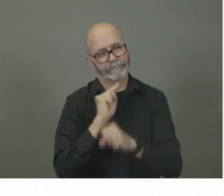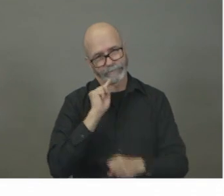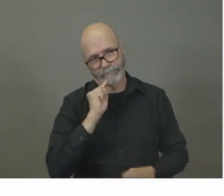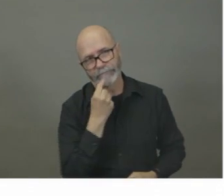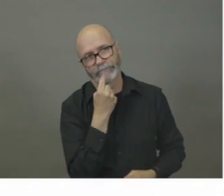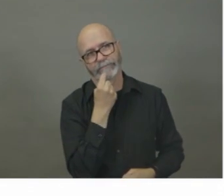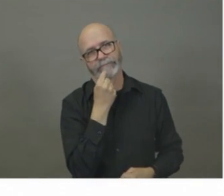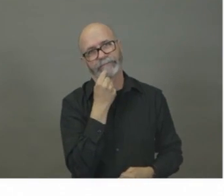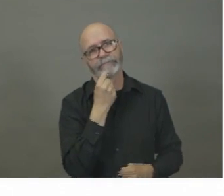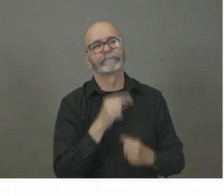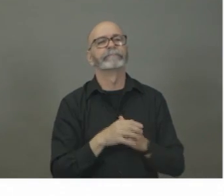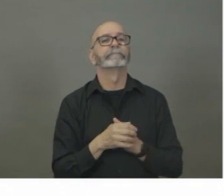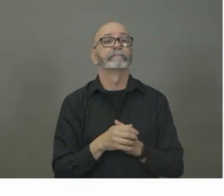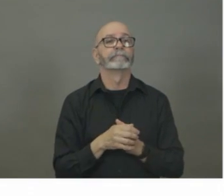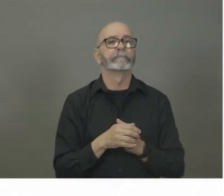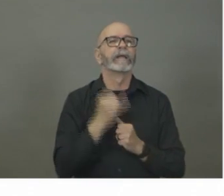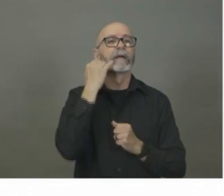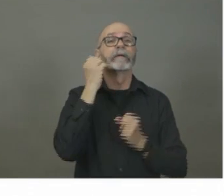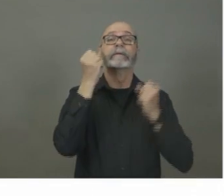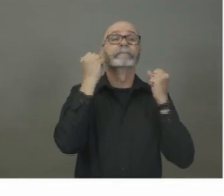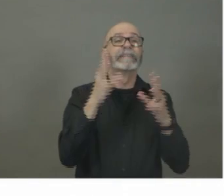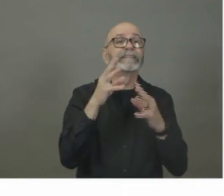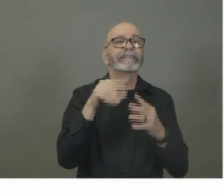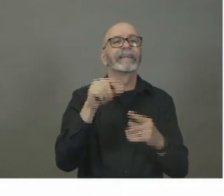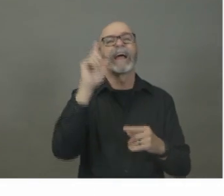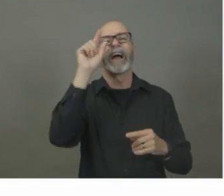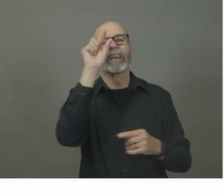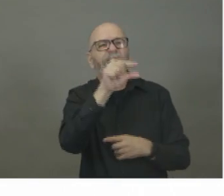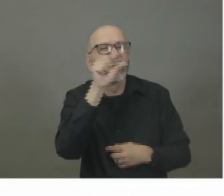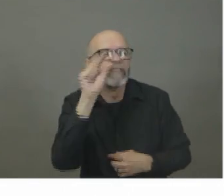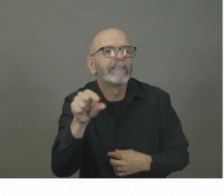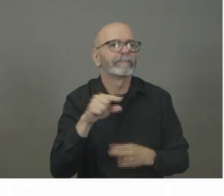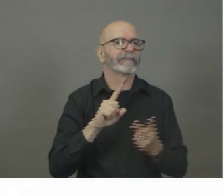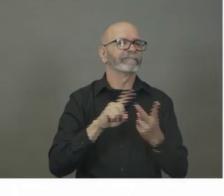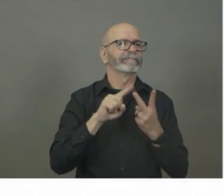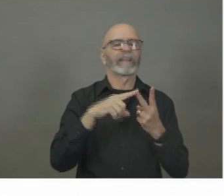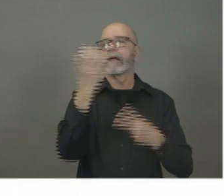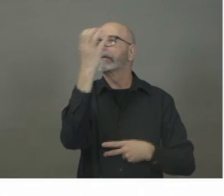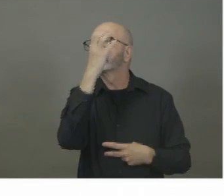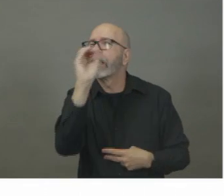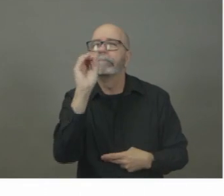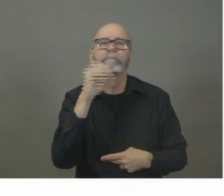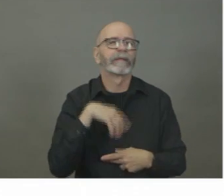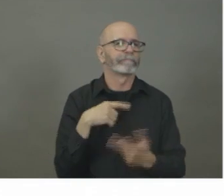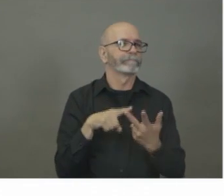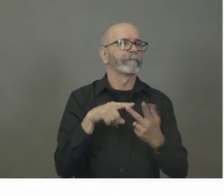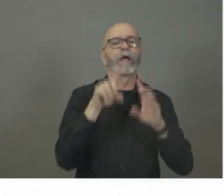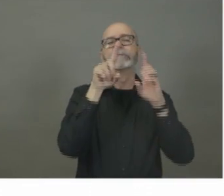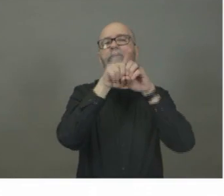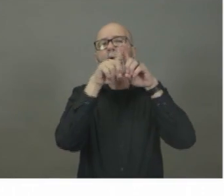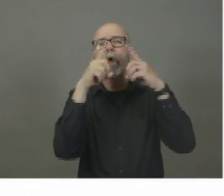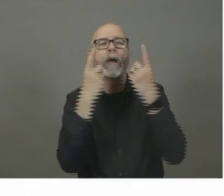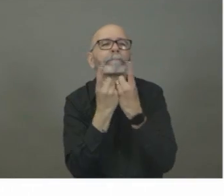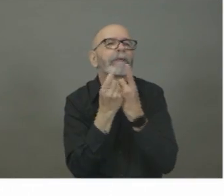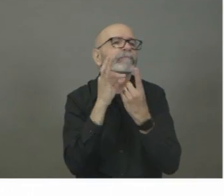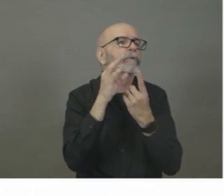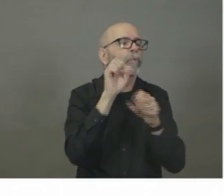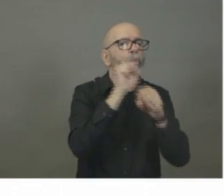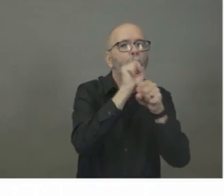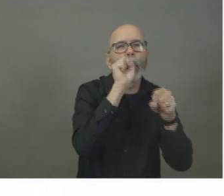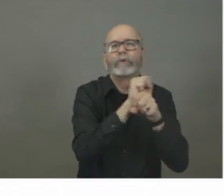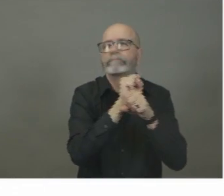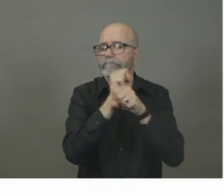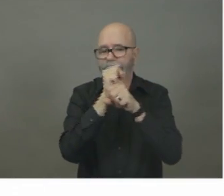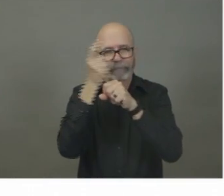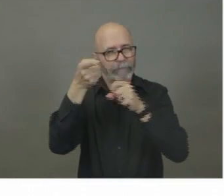sectors of government and the public service, and so all departments are really working together in response to keep Nova Scotia